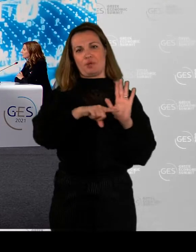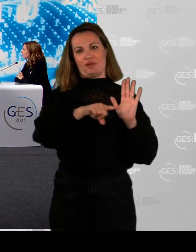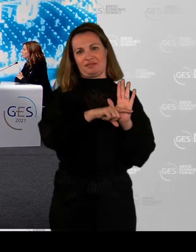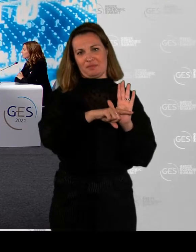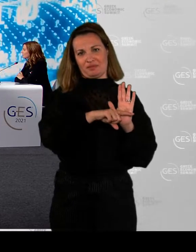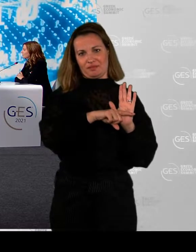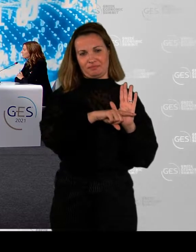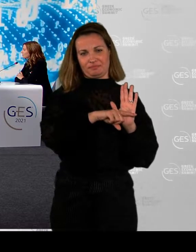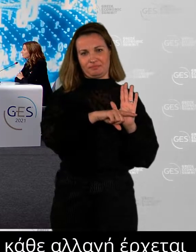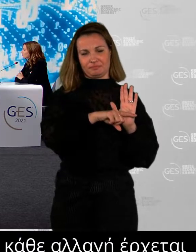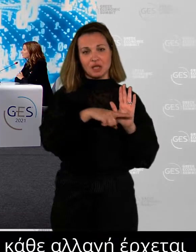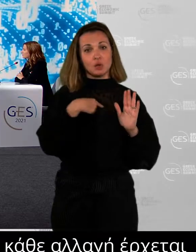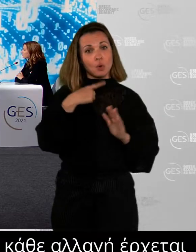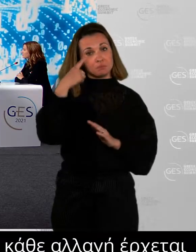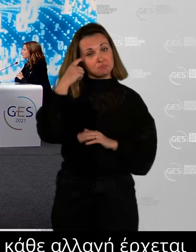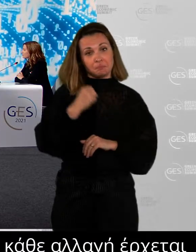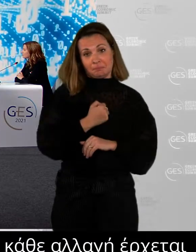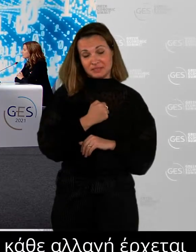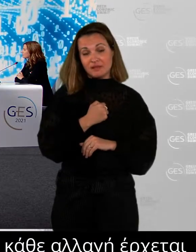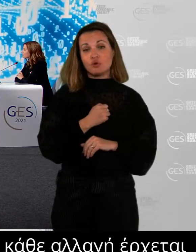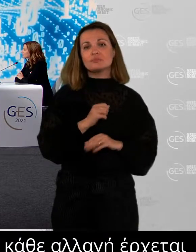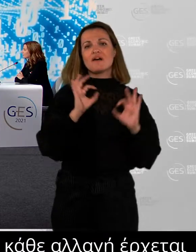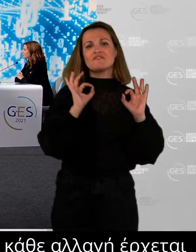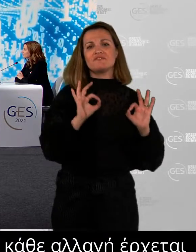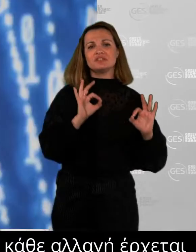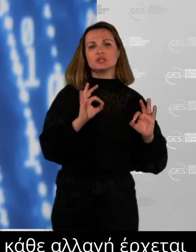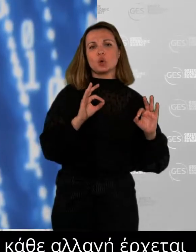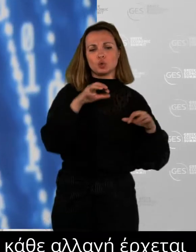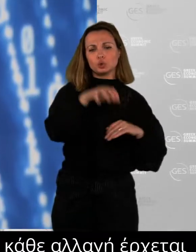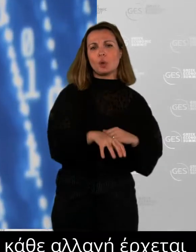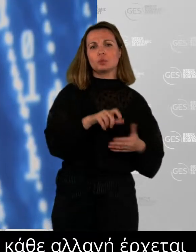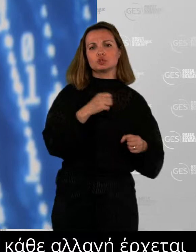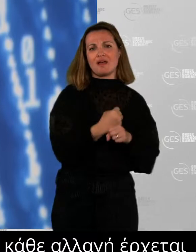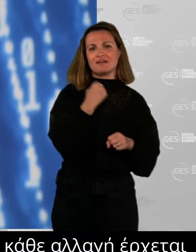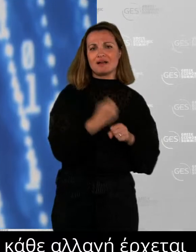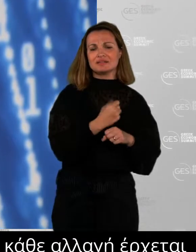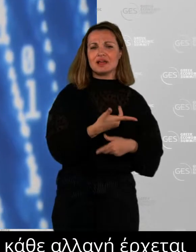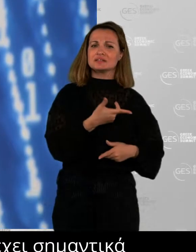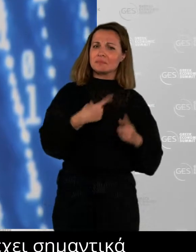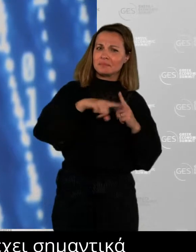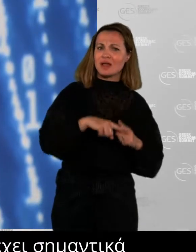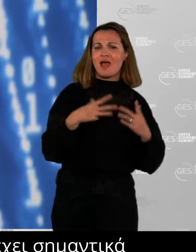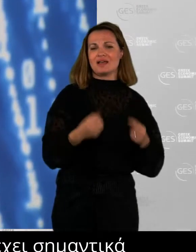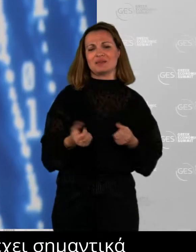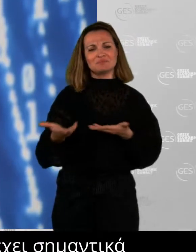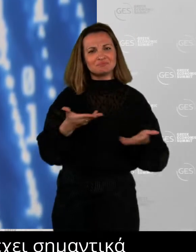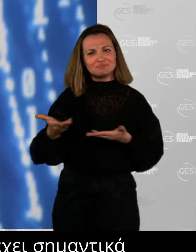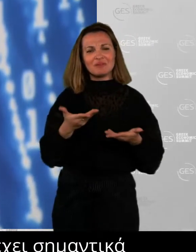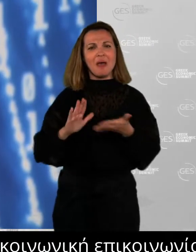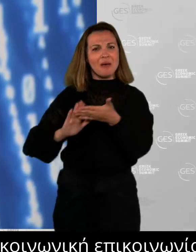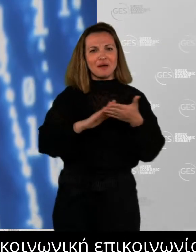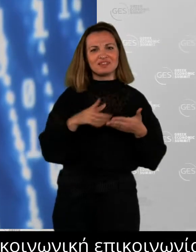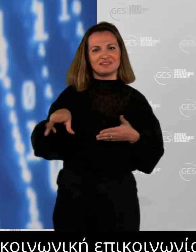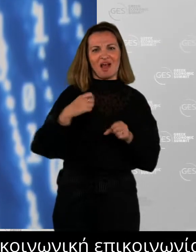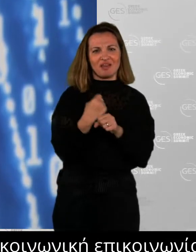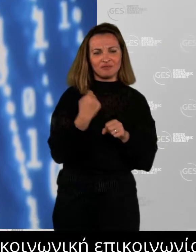that we cannot ignore, which are around, you know, social communication, social interaction, and especially when it comes down